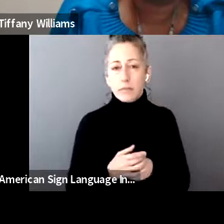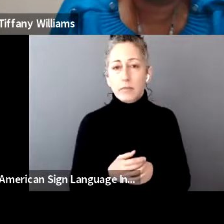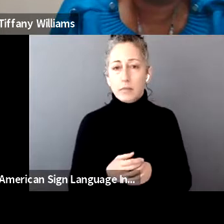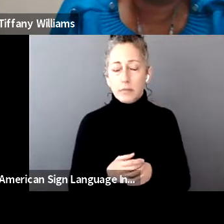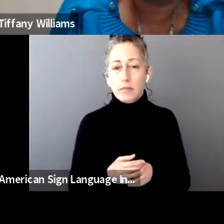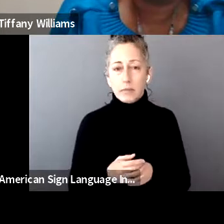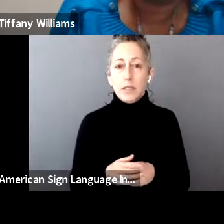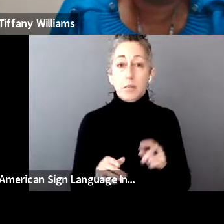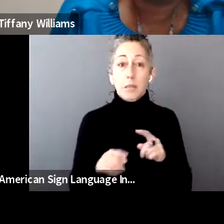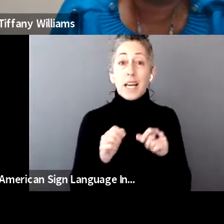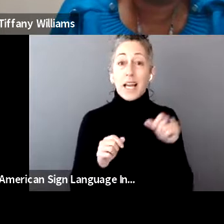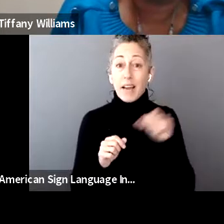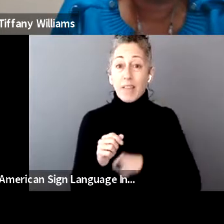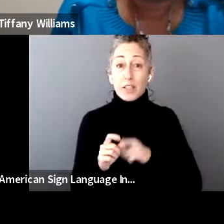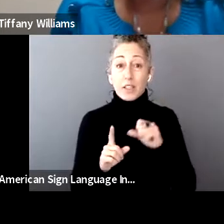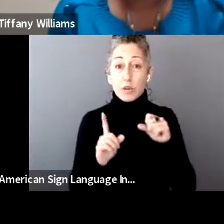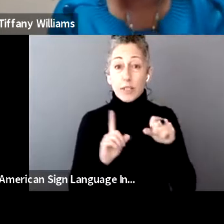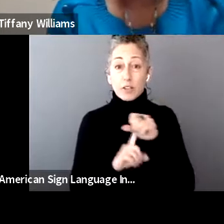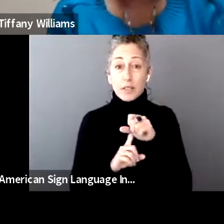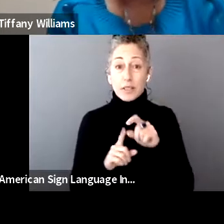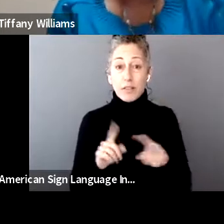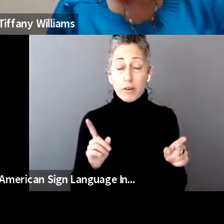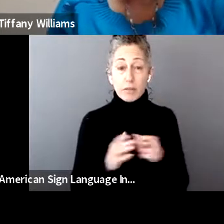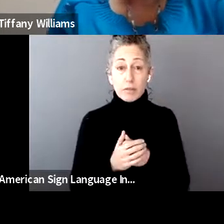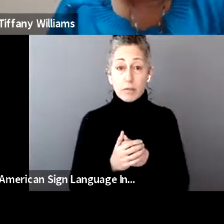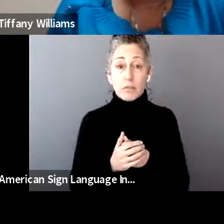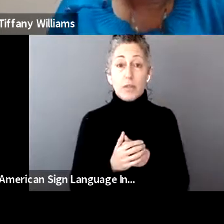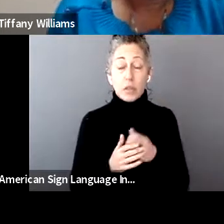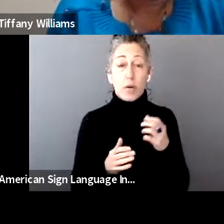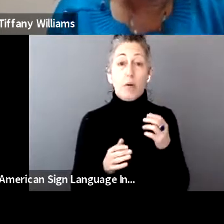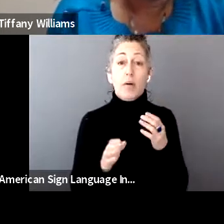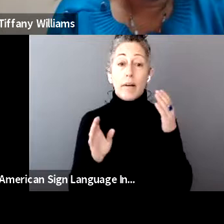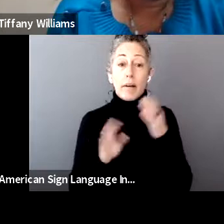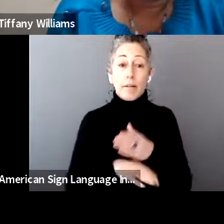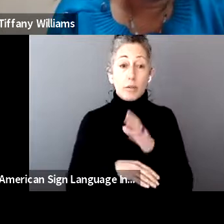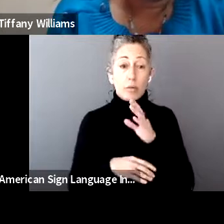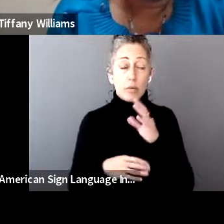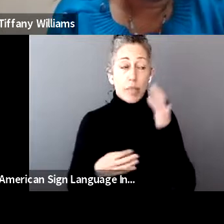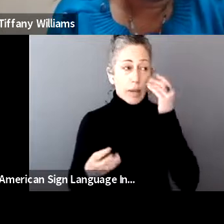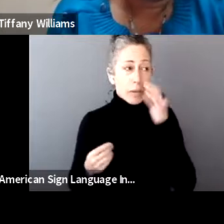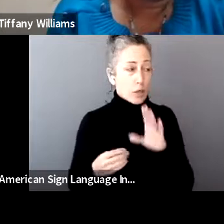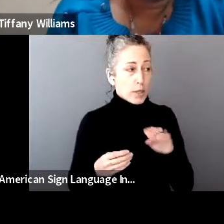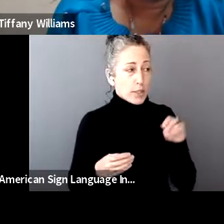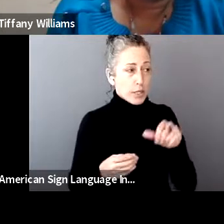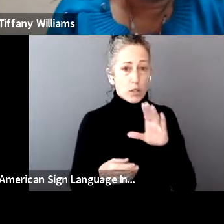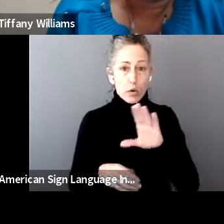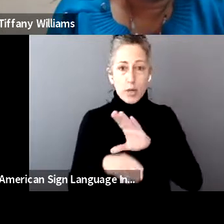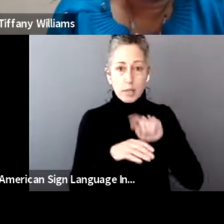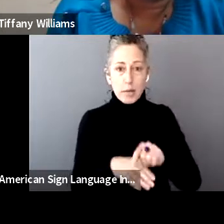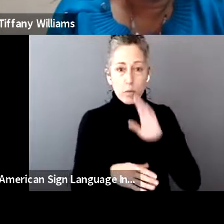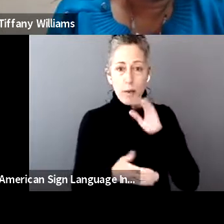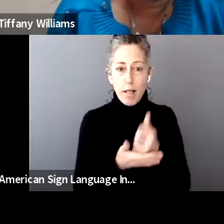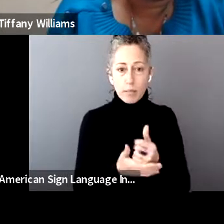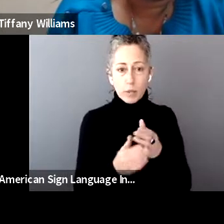you know, every situation is different. And so once you speak with your consultant and talk about those expenses, they may be able to guide you a little bit further.